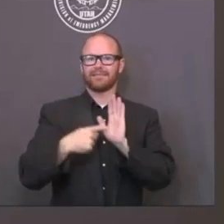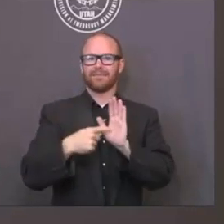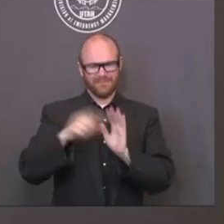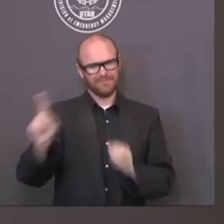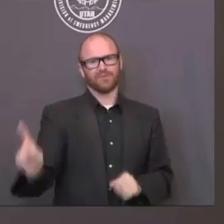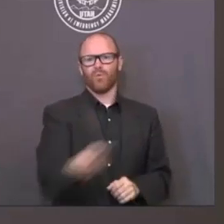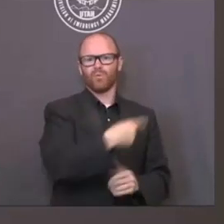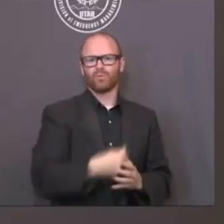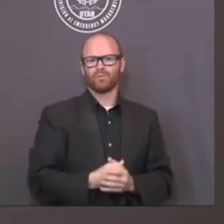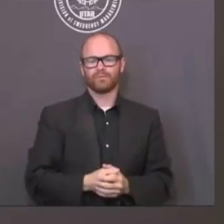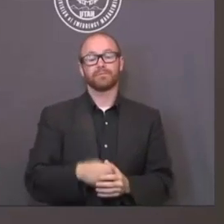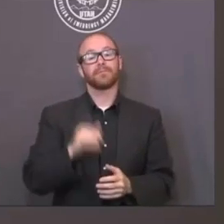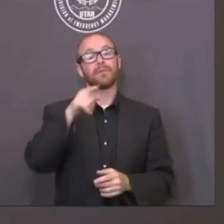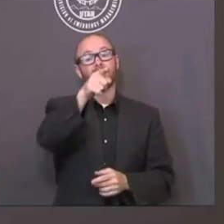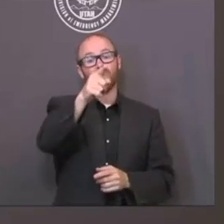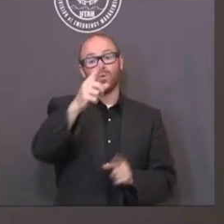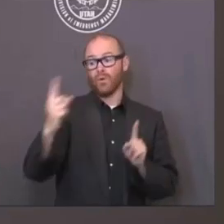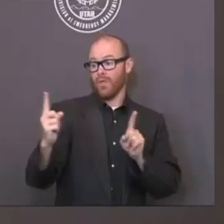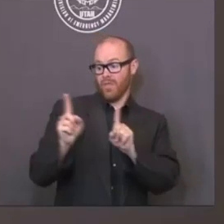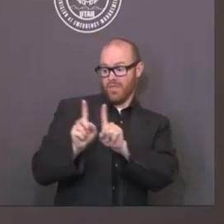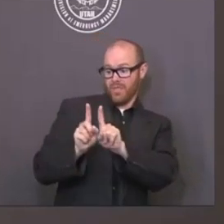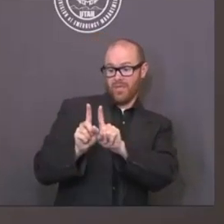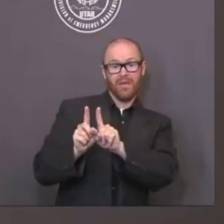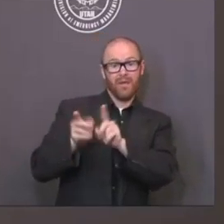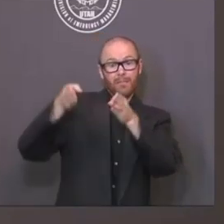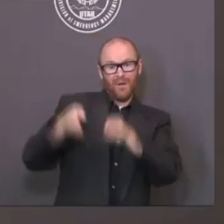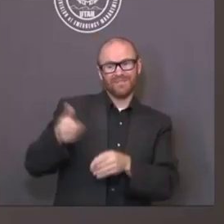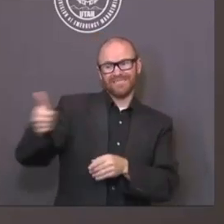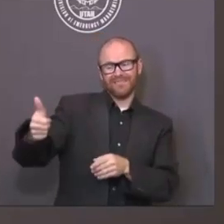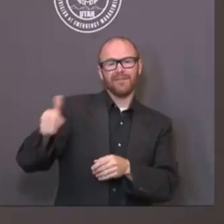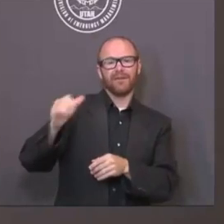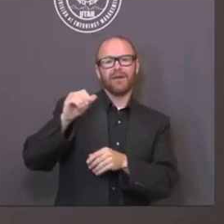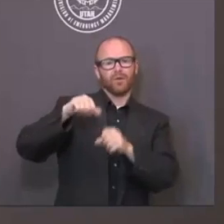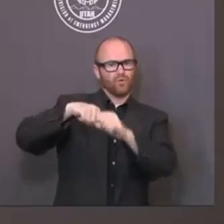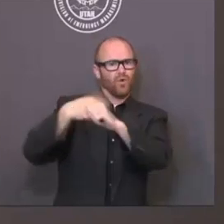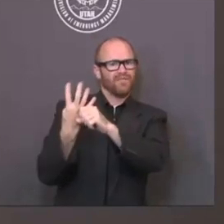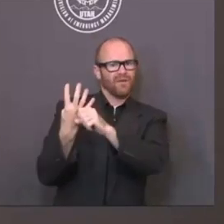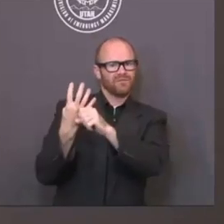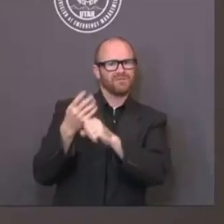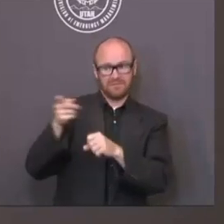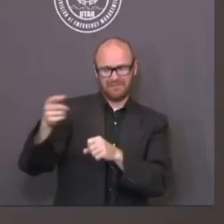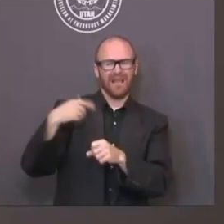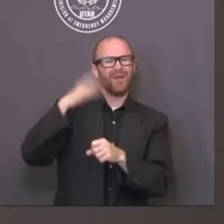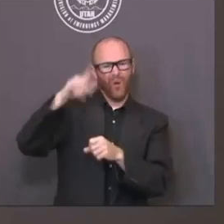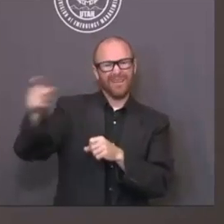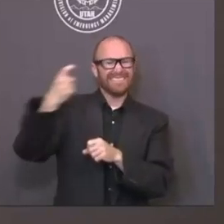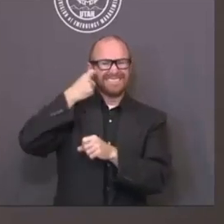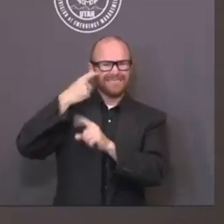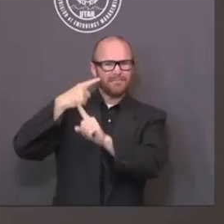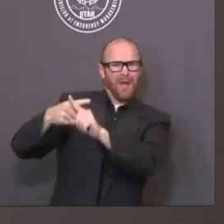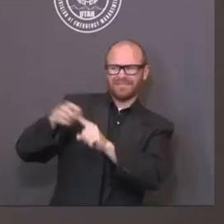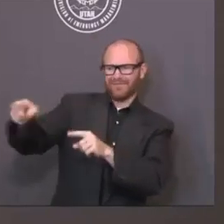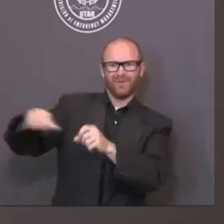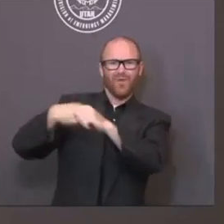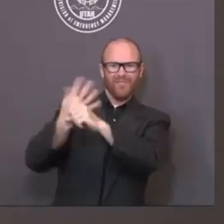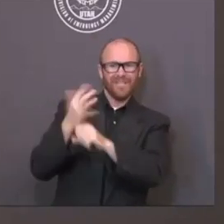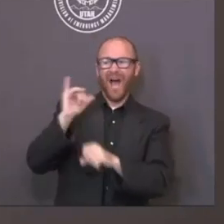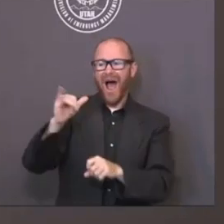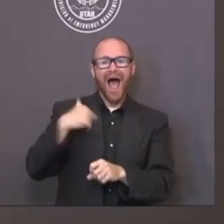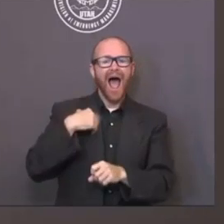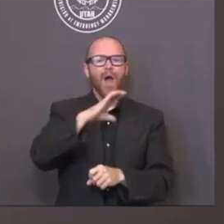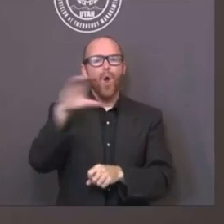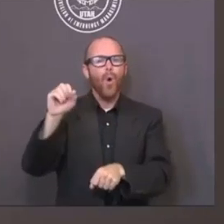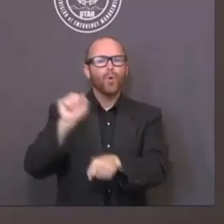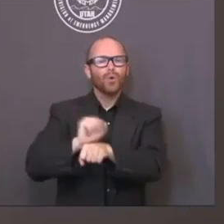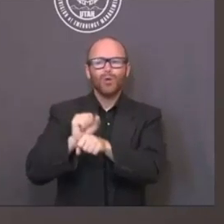has coronavirus and you don't have symptoms yet, you should wait around five to seven days before getting tested if you have no symptoms.